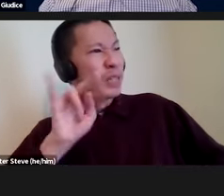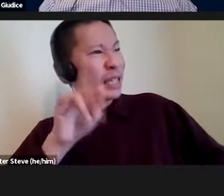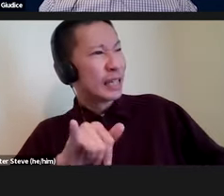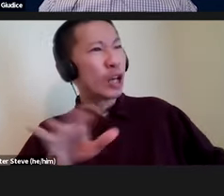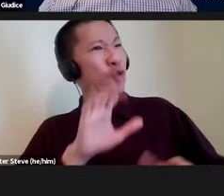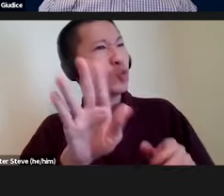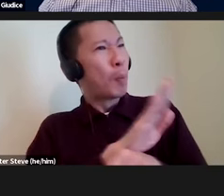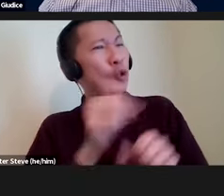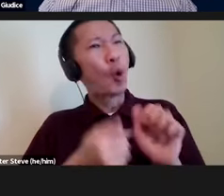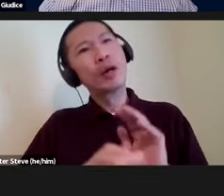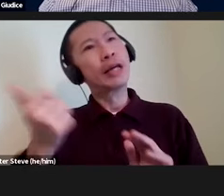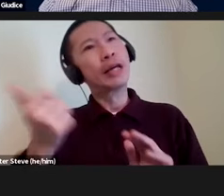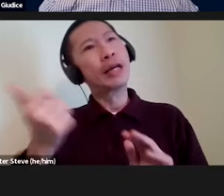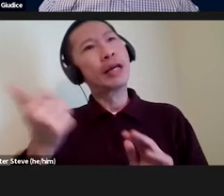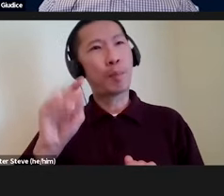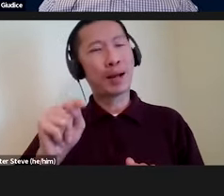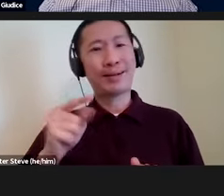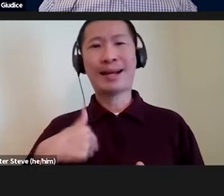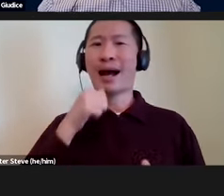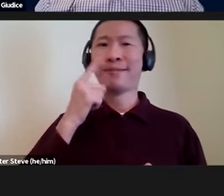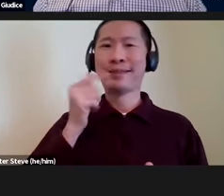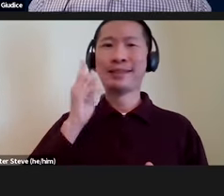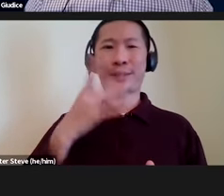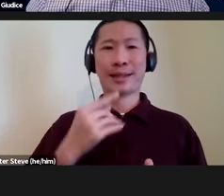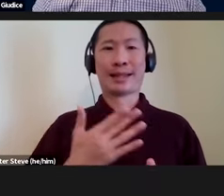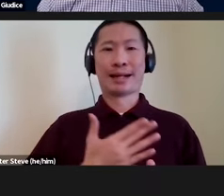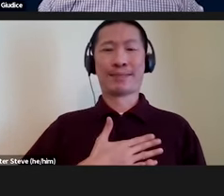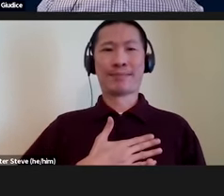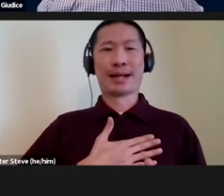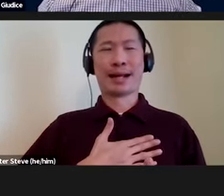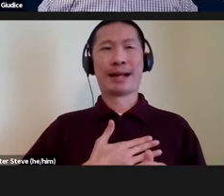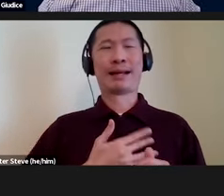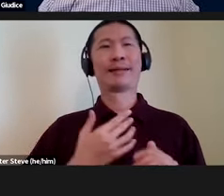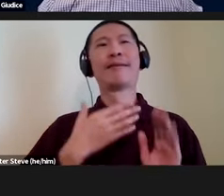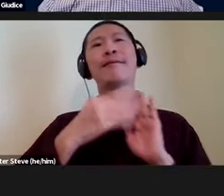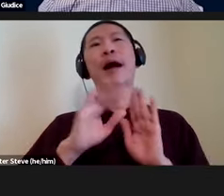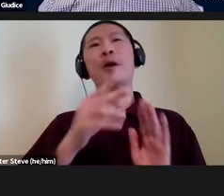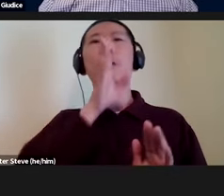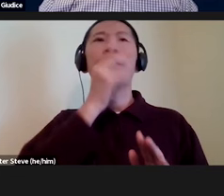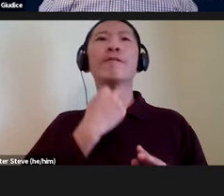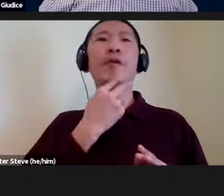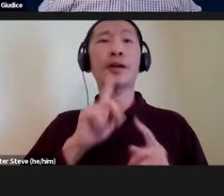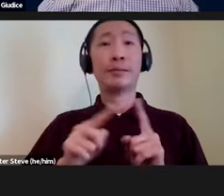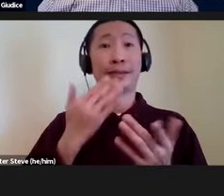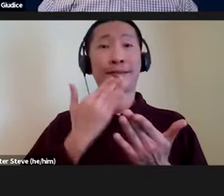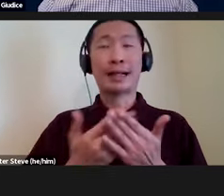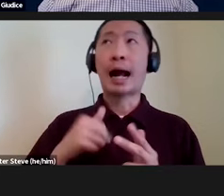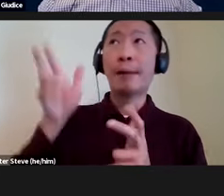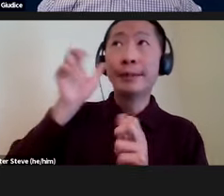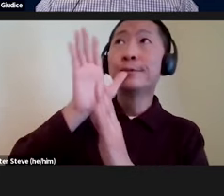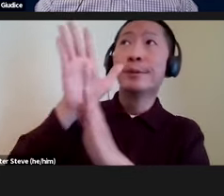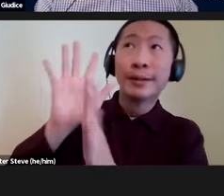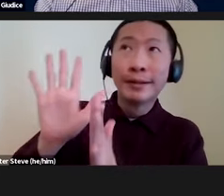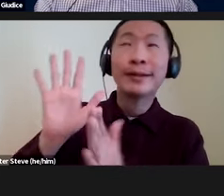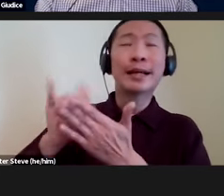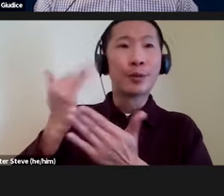off the pot. I think she would not like my representation of her voice. Either way, it's a good point. I'm listening, Graham. That's why I'm trying to give this